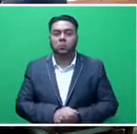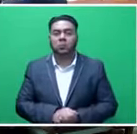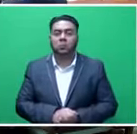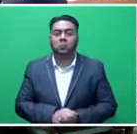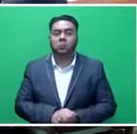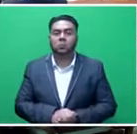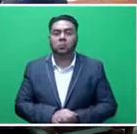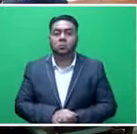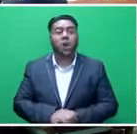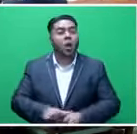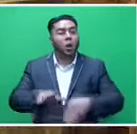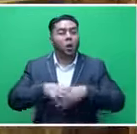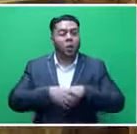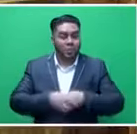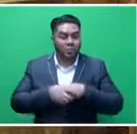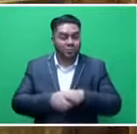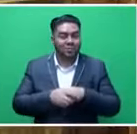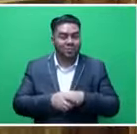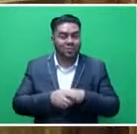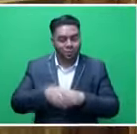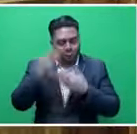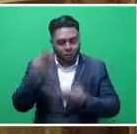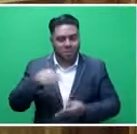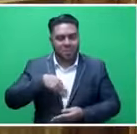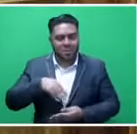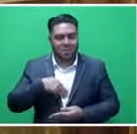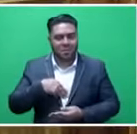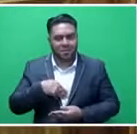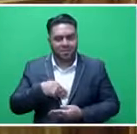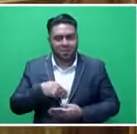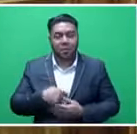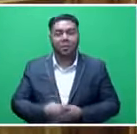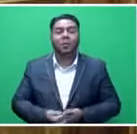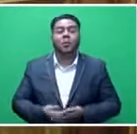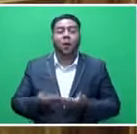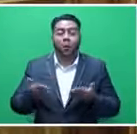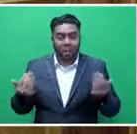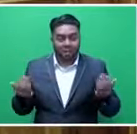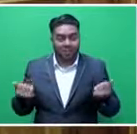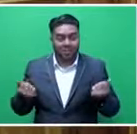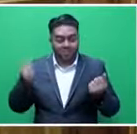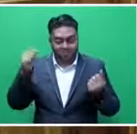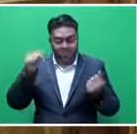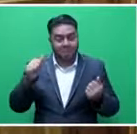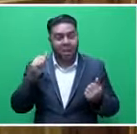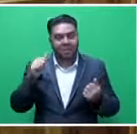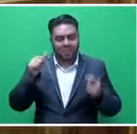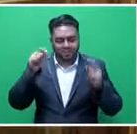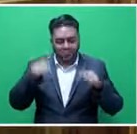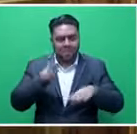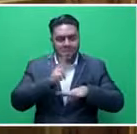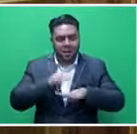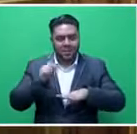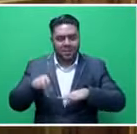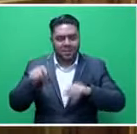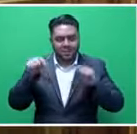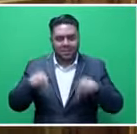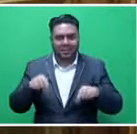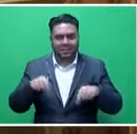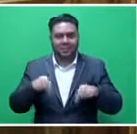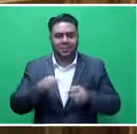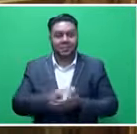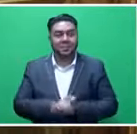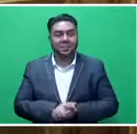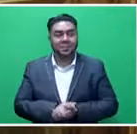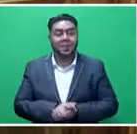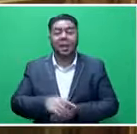Congratulations, honorable member, I welcome you back to Parliament, and I also